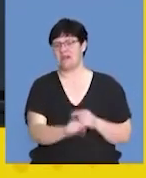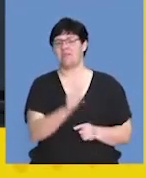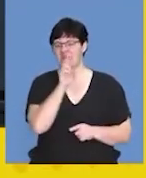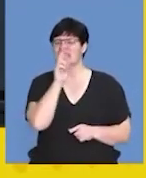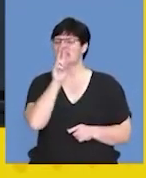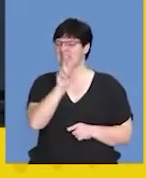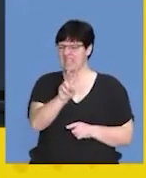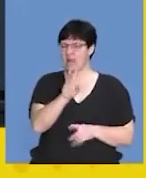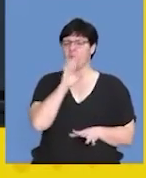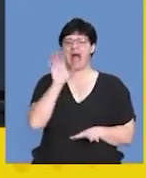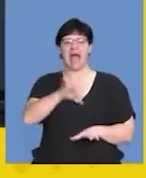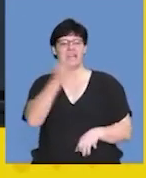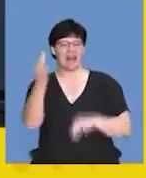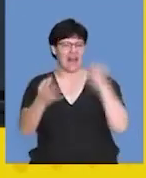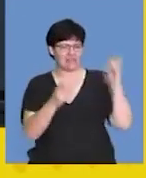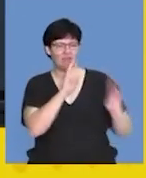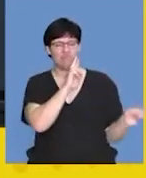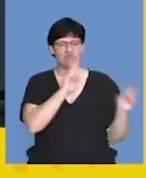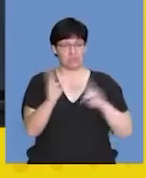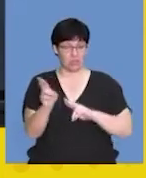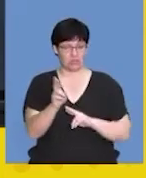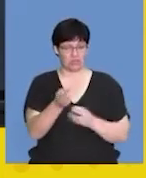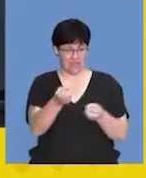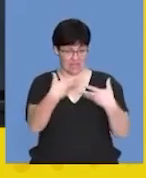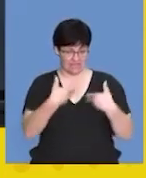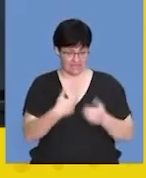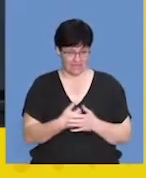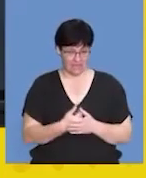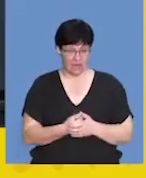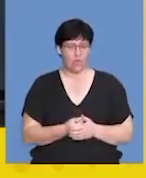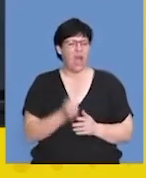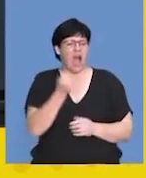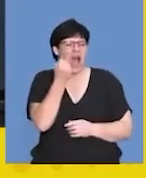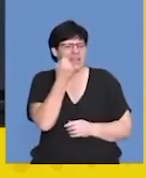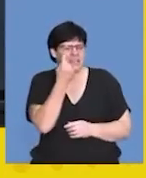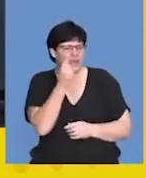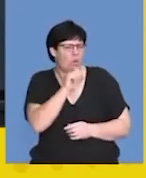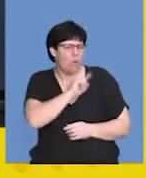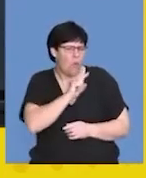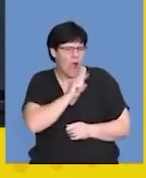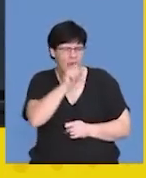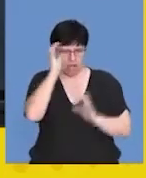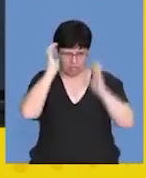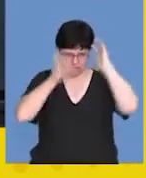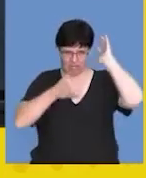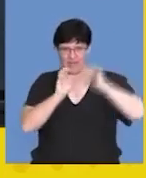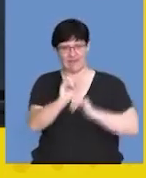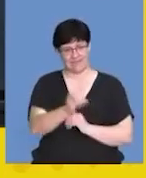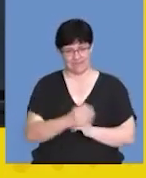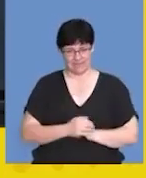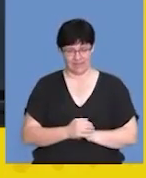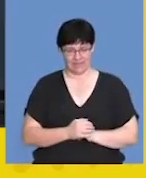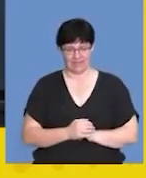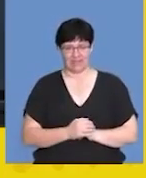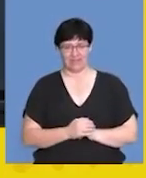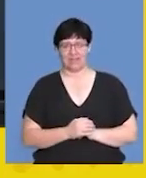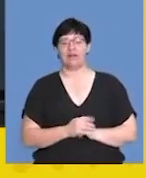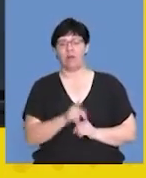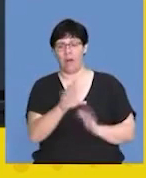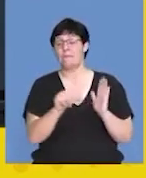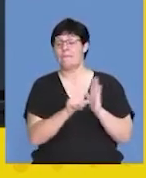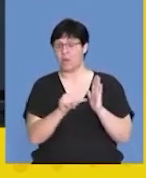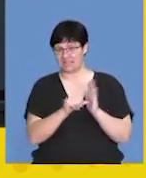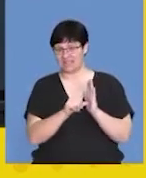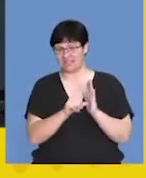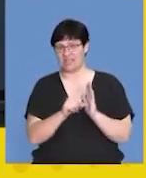questions. Let's try and analyze the responses that you've given. And let's try and understand why that confusion has come up. And I think it's an important